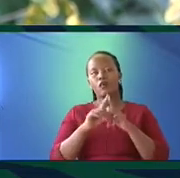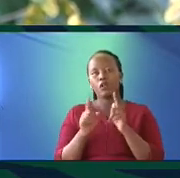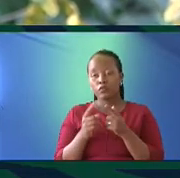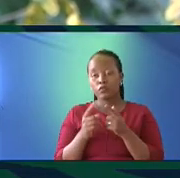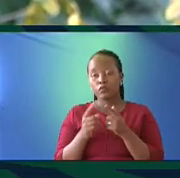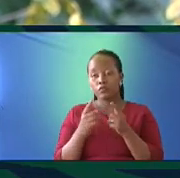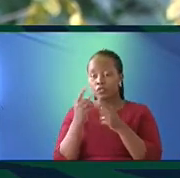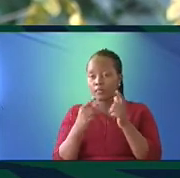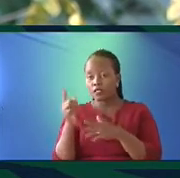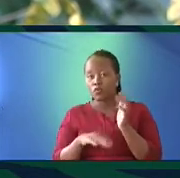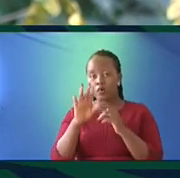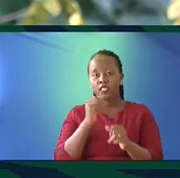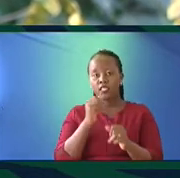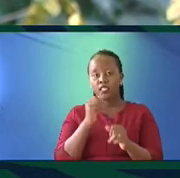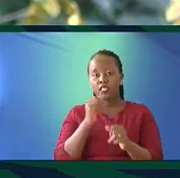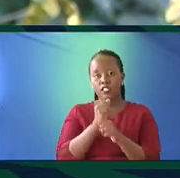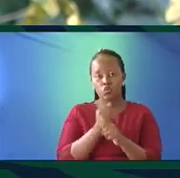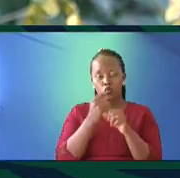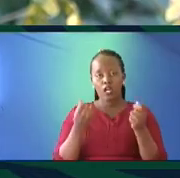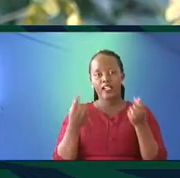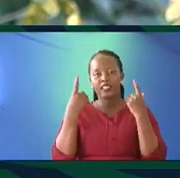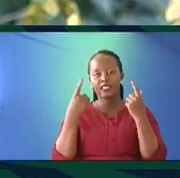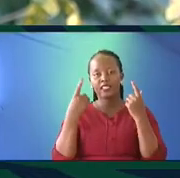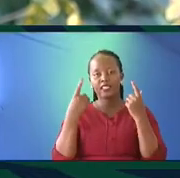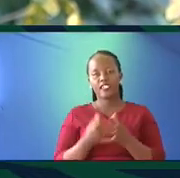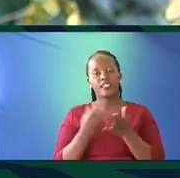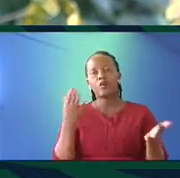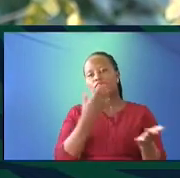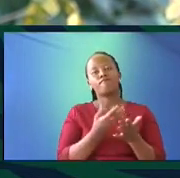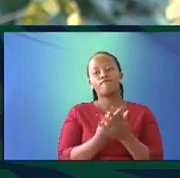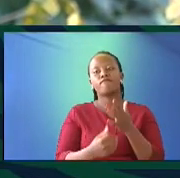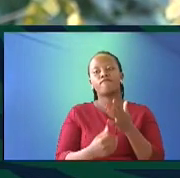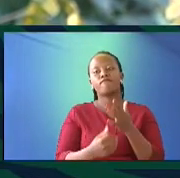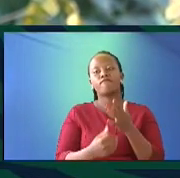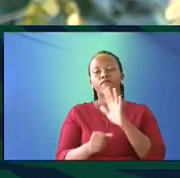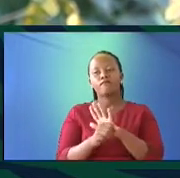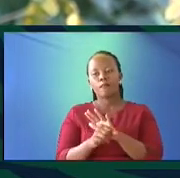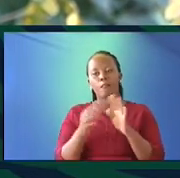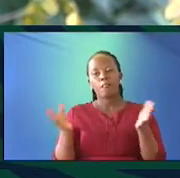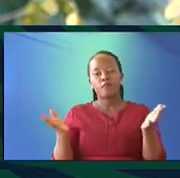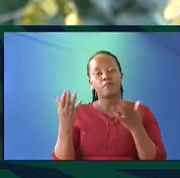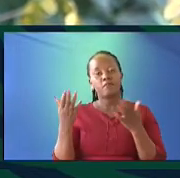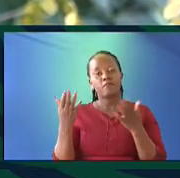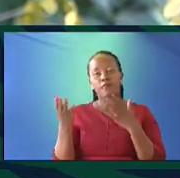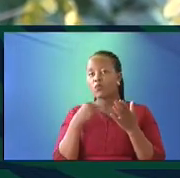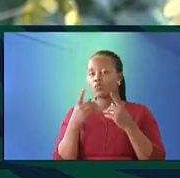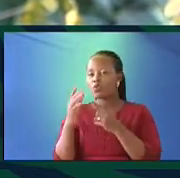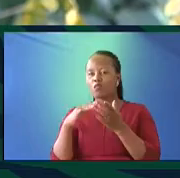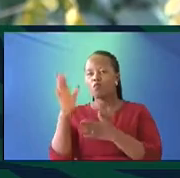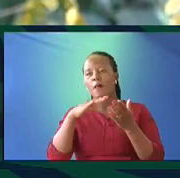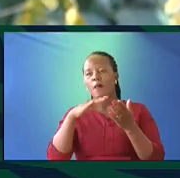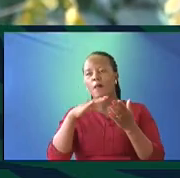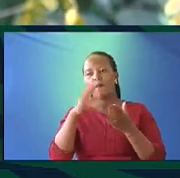speaks to what they do understand. So, thank you very much. I would wish to say more. I